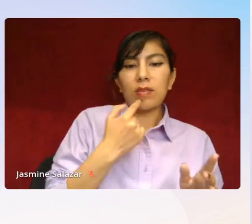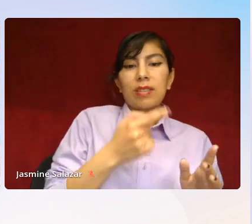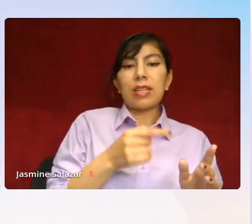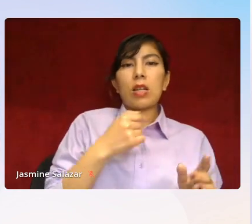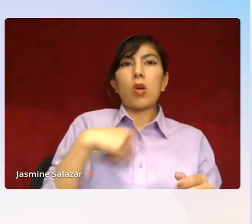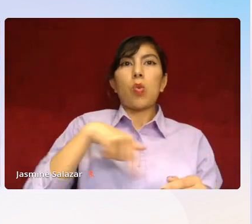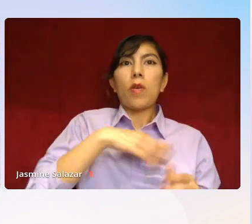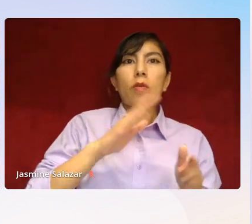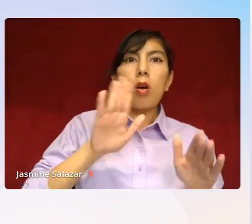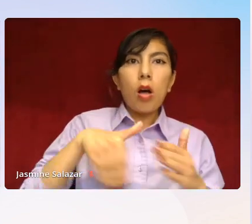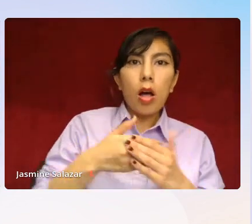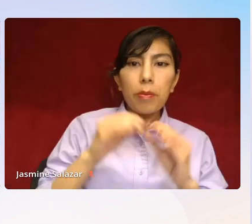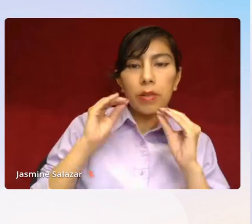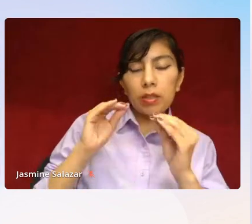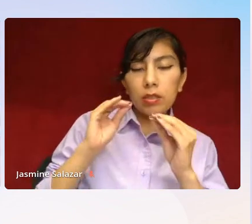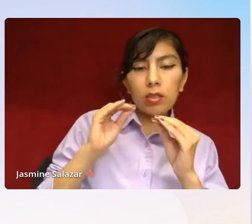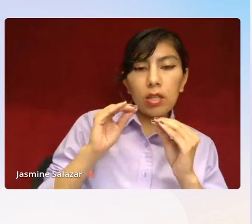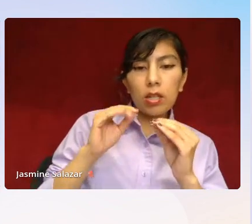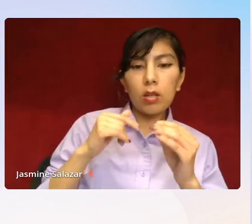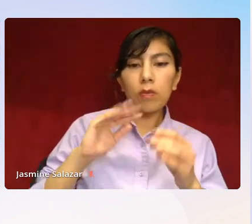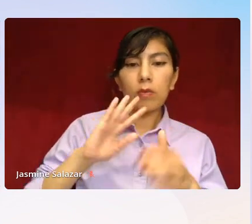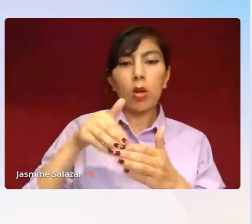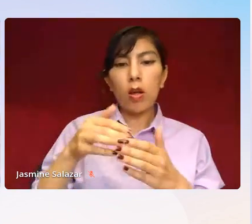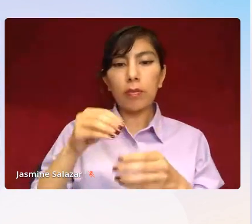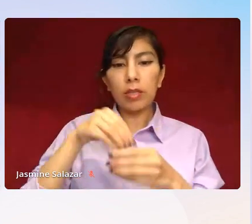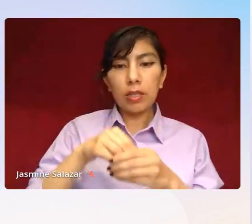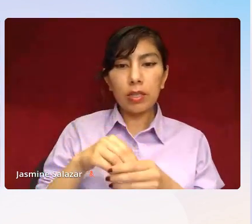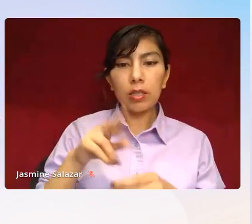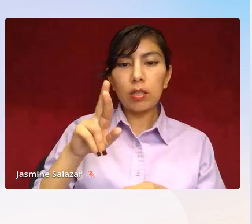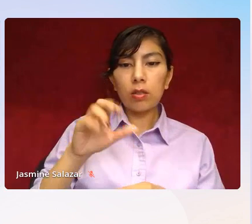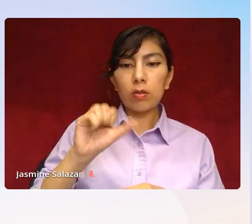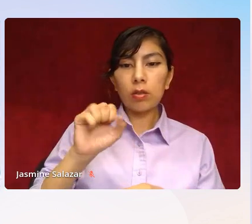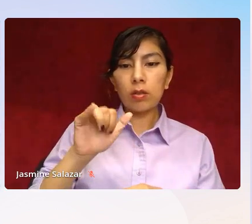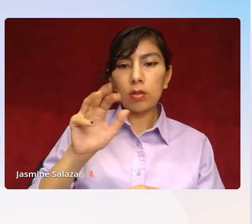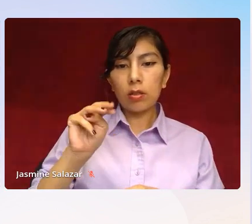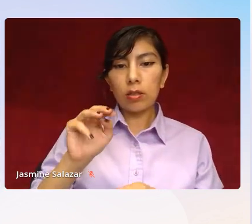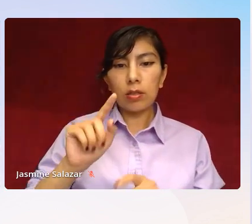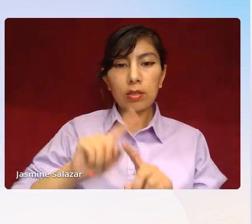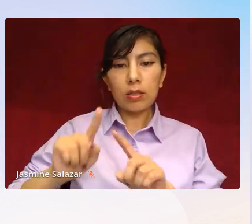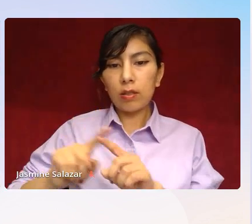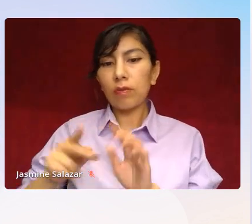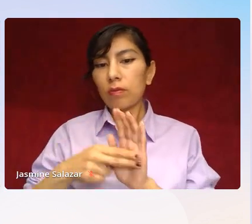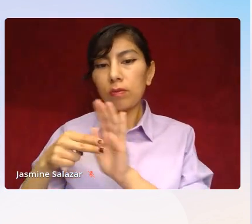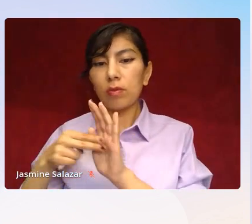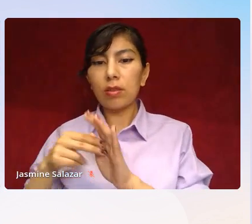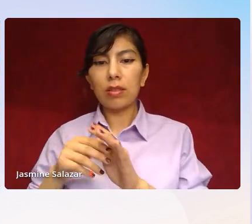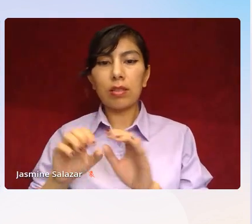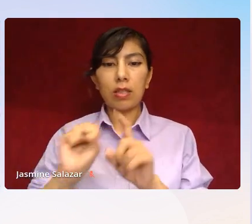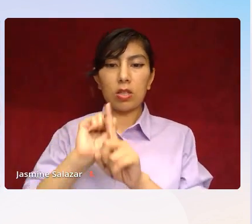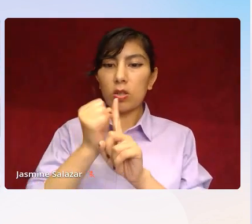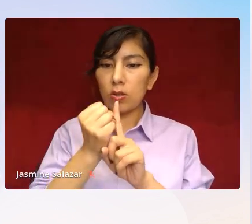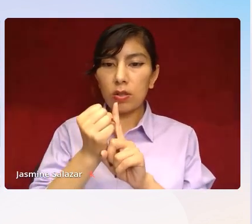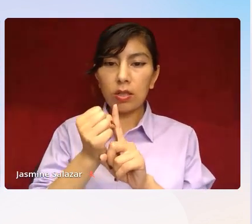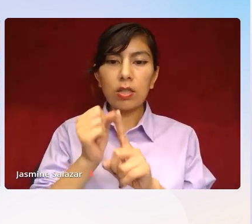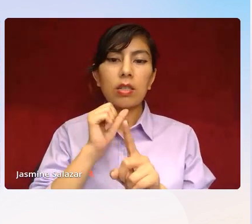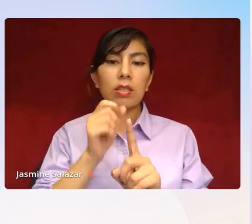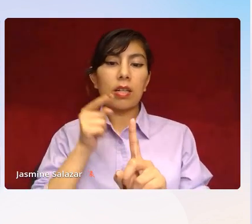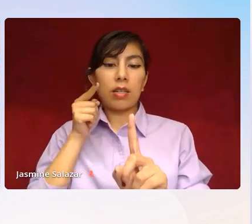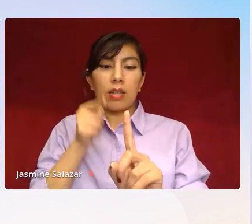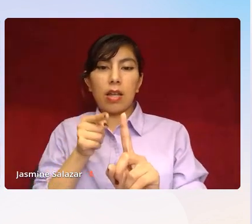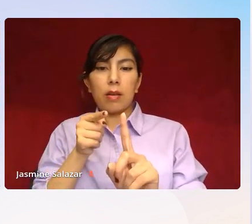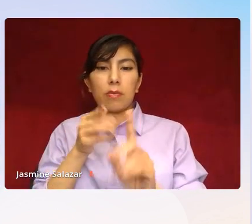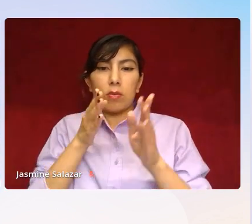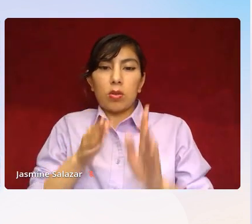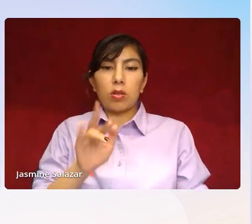taught. We've all been in a racist, misogynistic, transphobic, homophobic society. It's not, is this person racist?